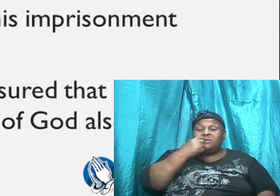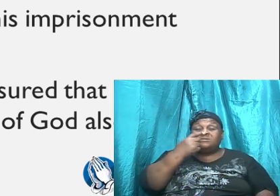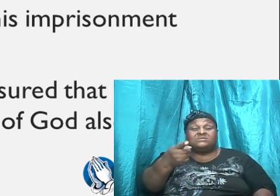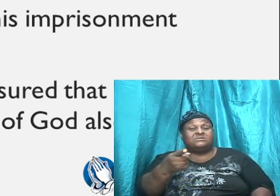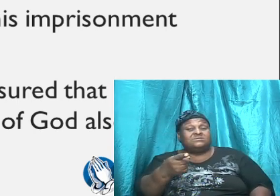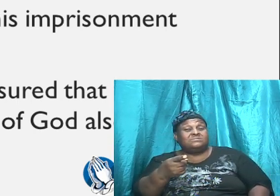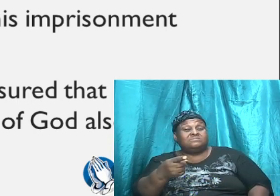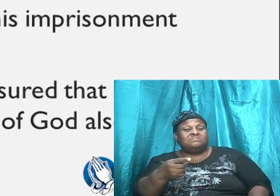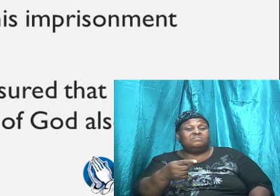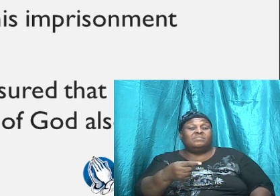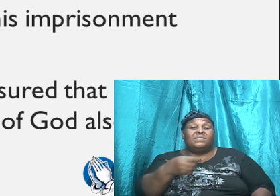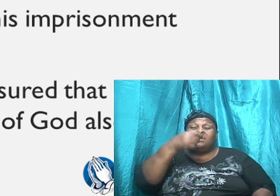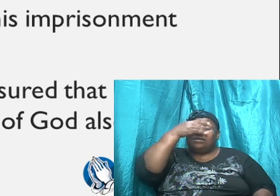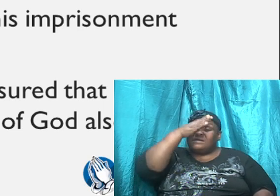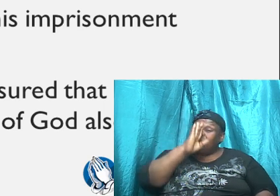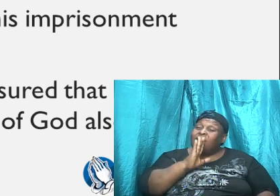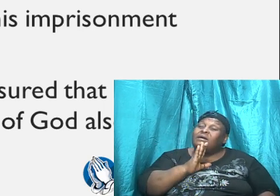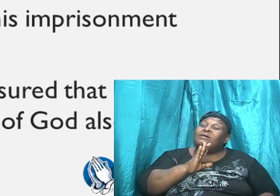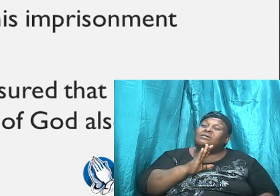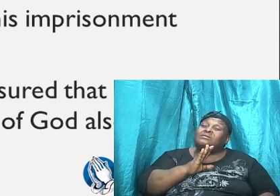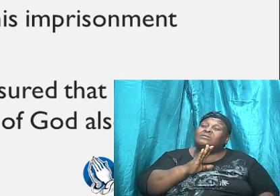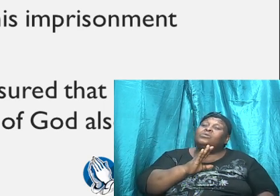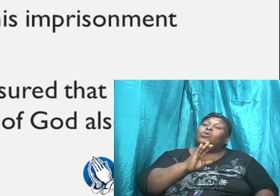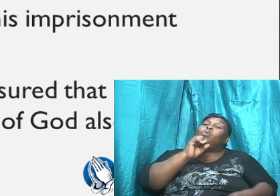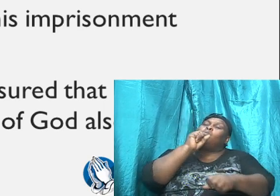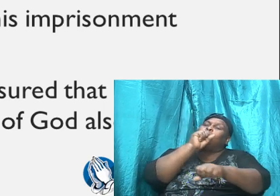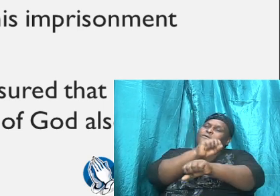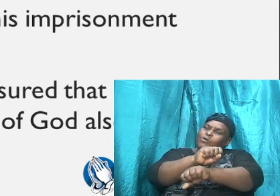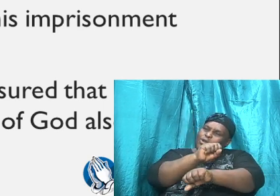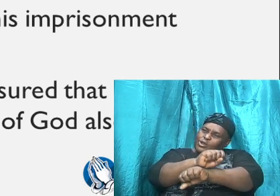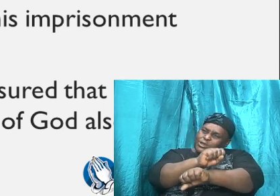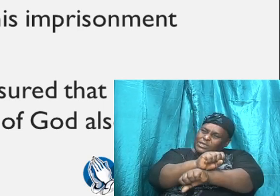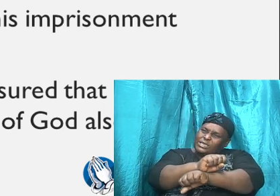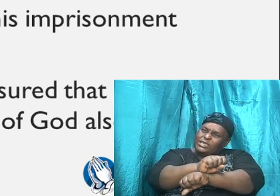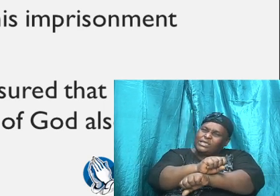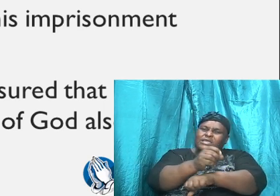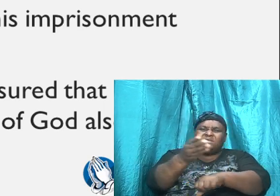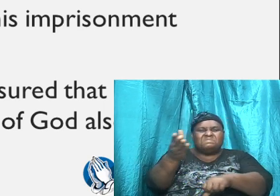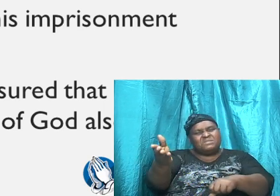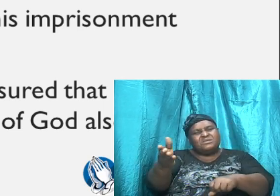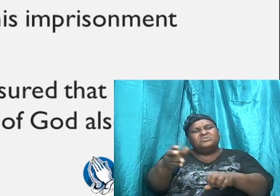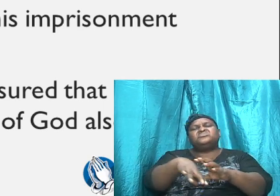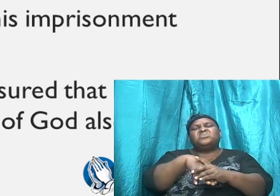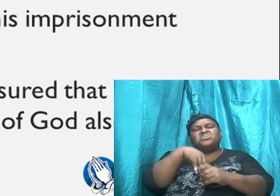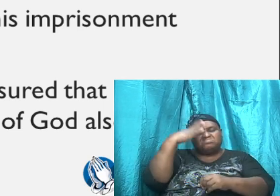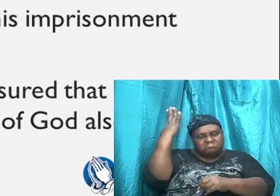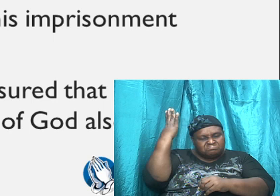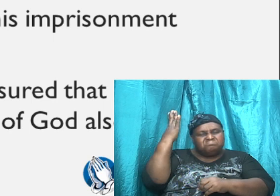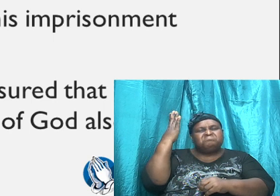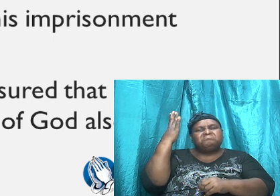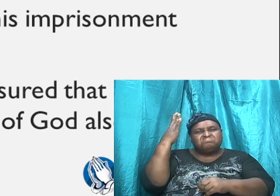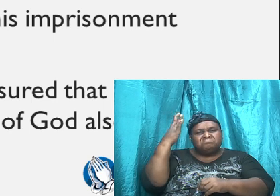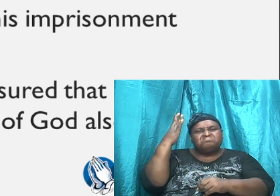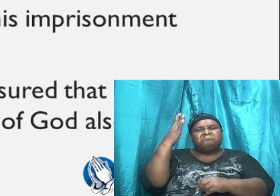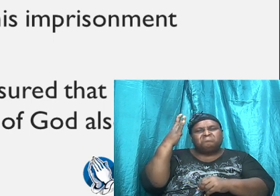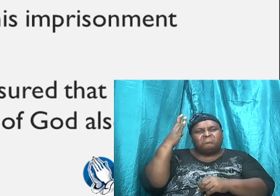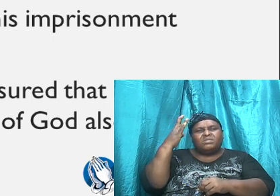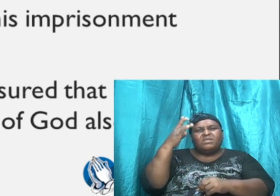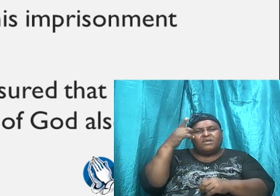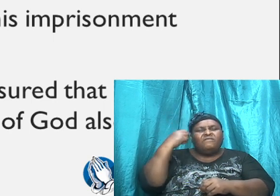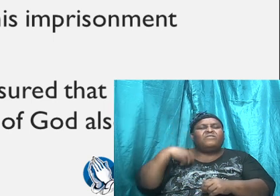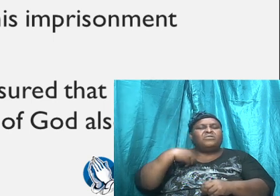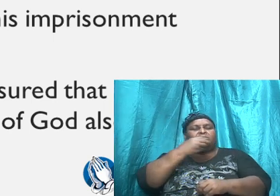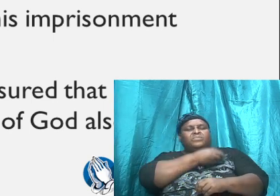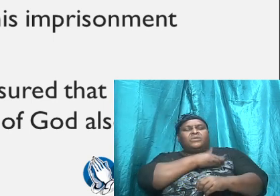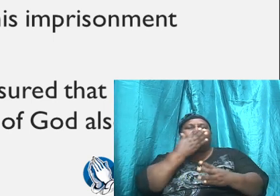that God will work these things out to our good.